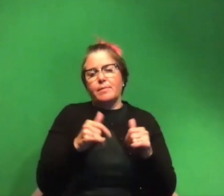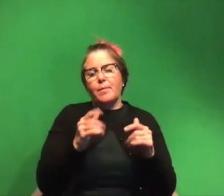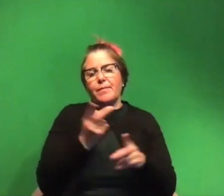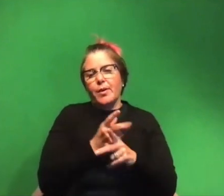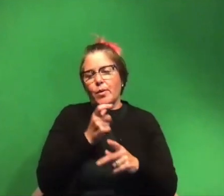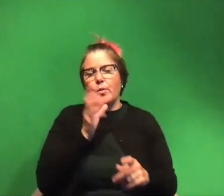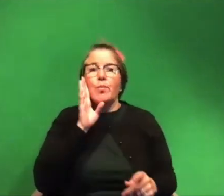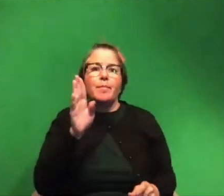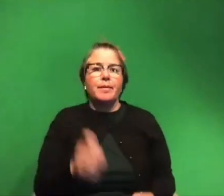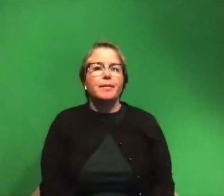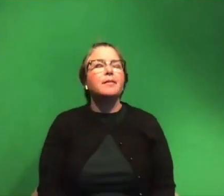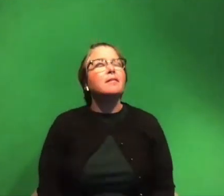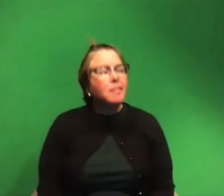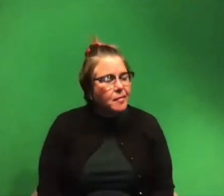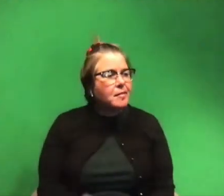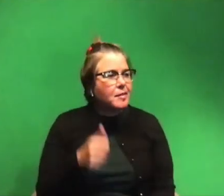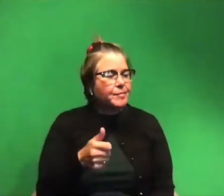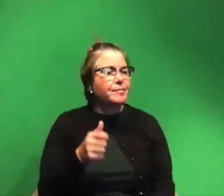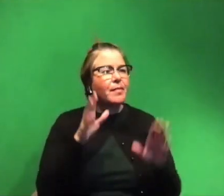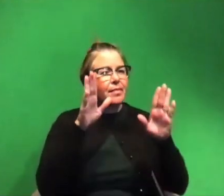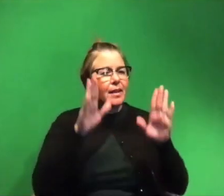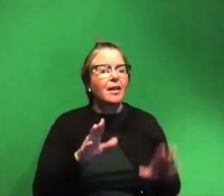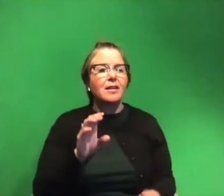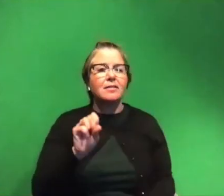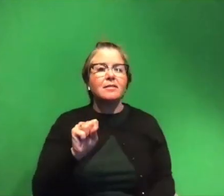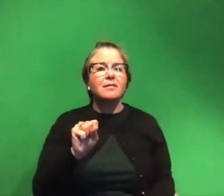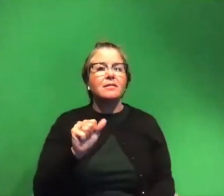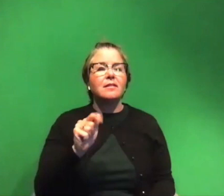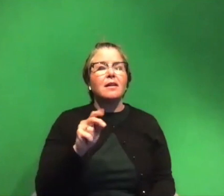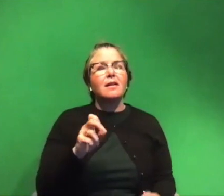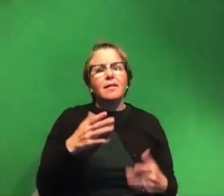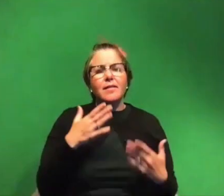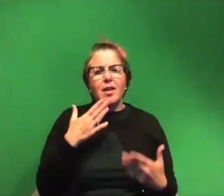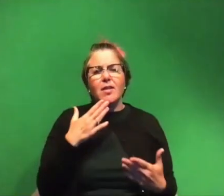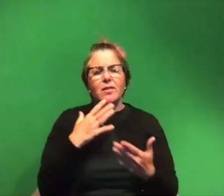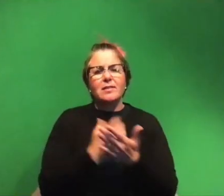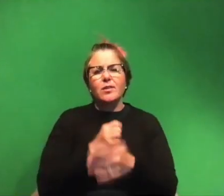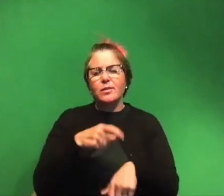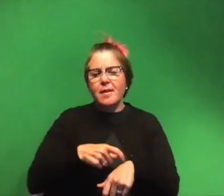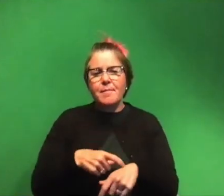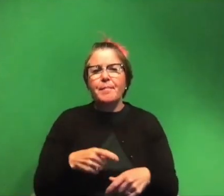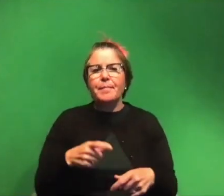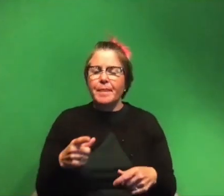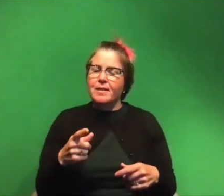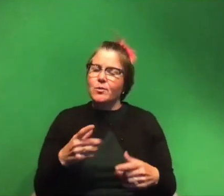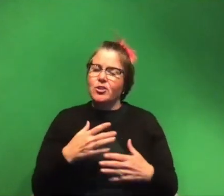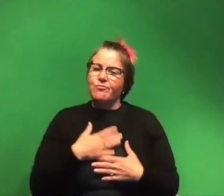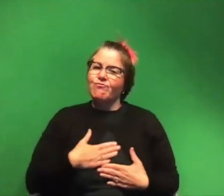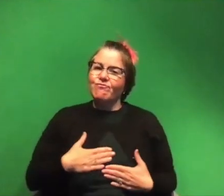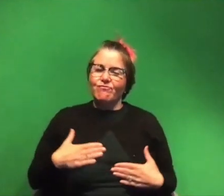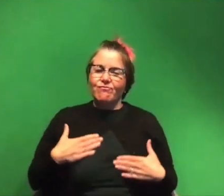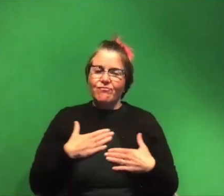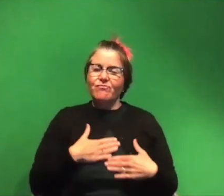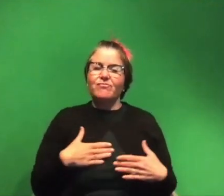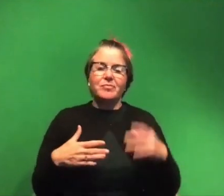solid thank you shadi thank you so much for taking the time to be with us today this was a delight uh to round off